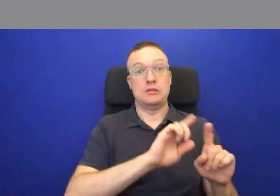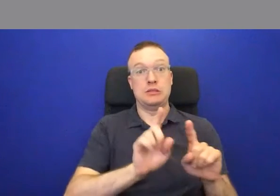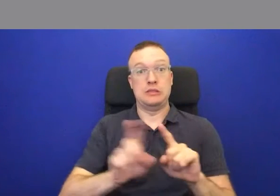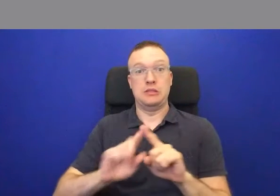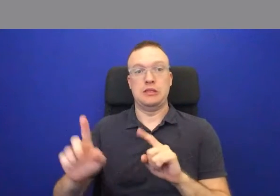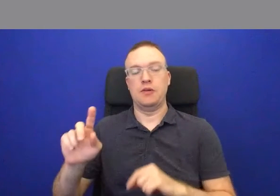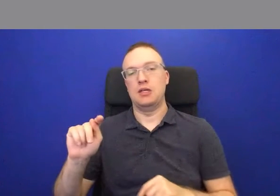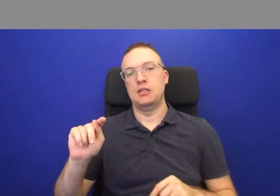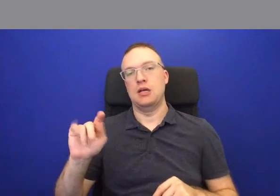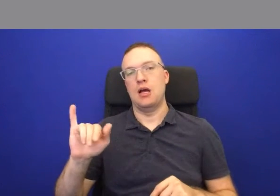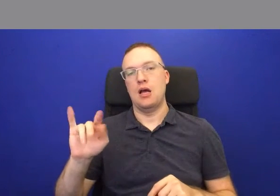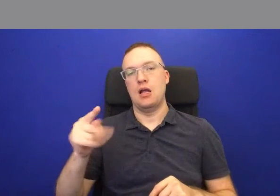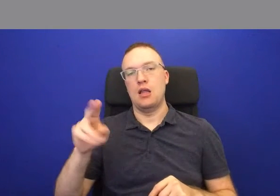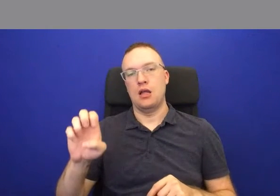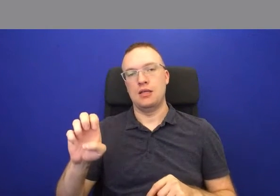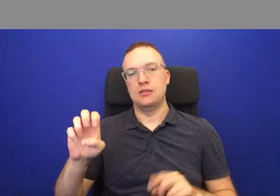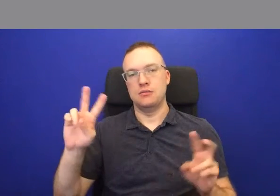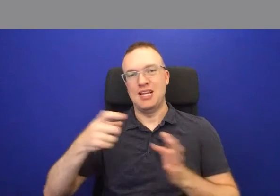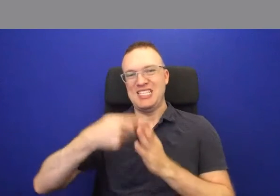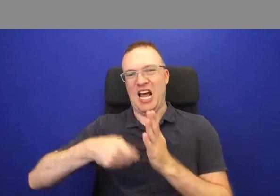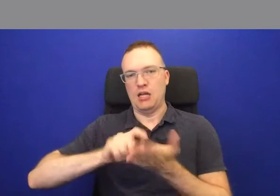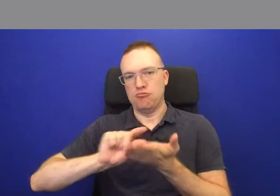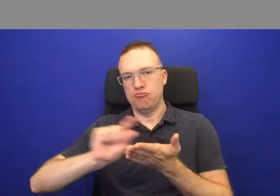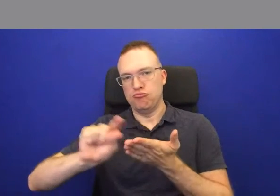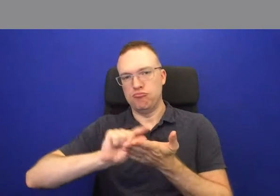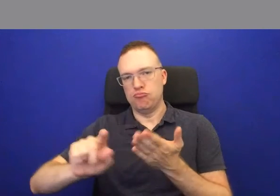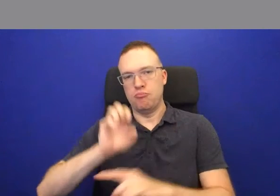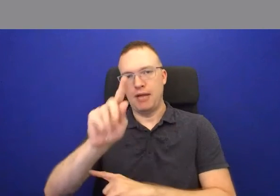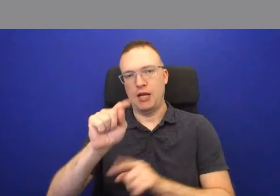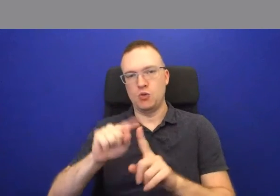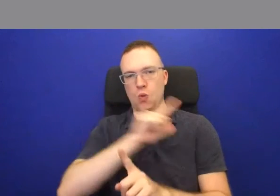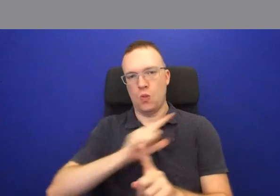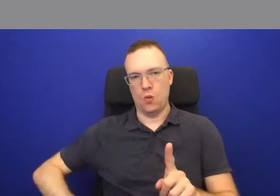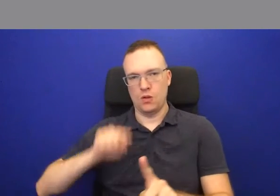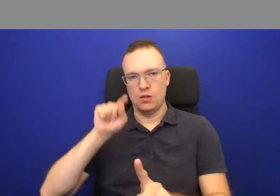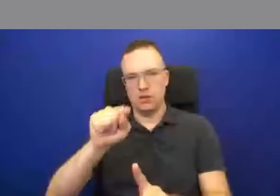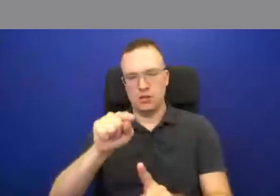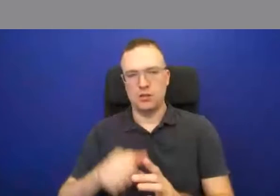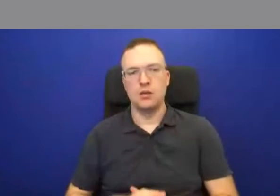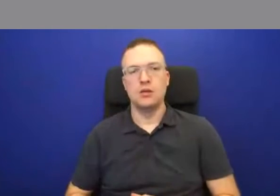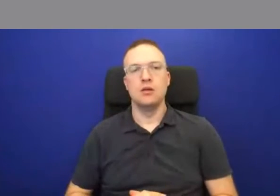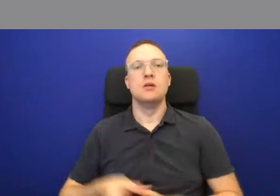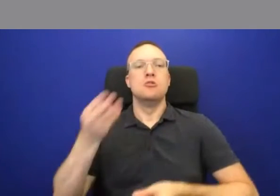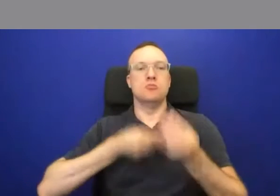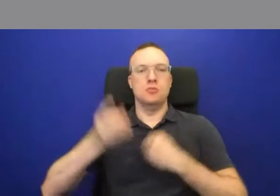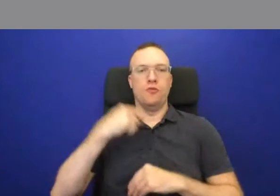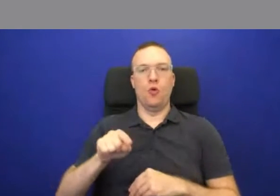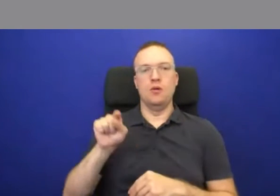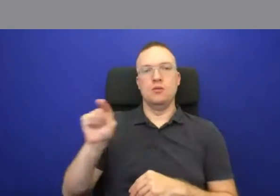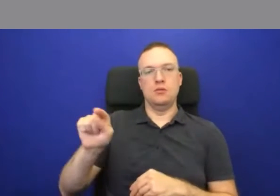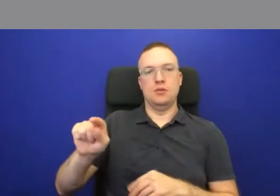tithe, all of the tax that has to go back to the lord in return for the peasants